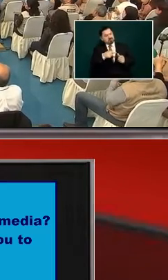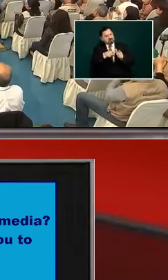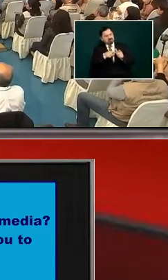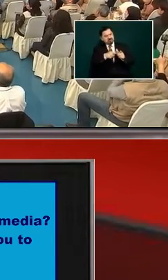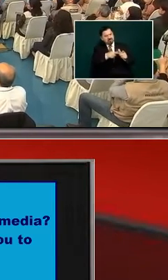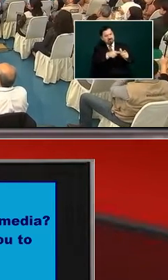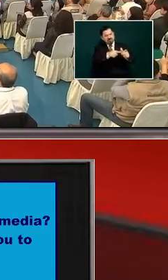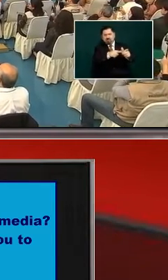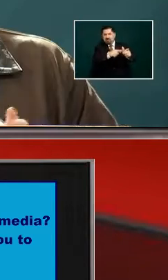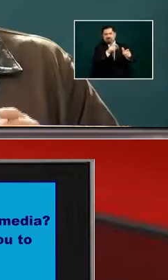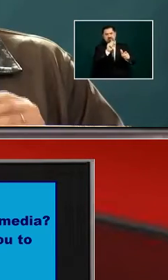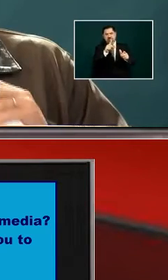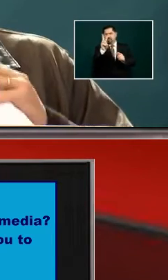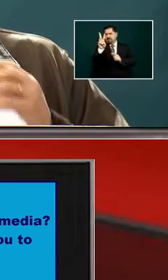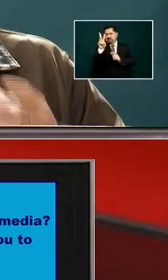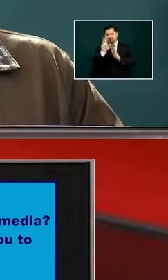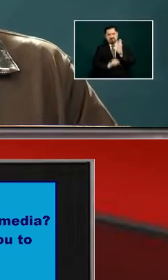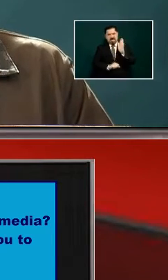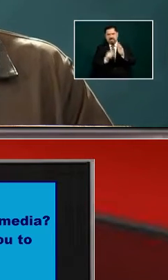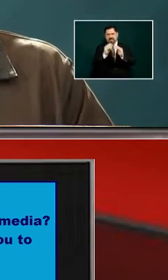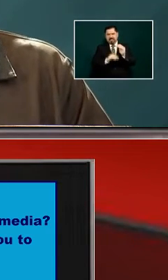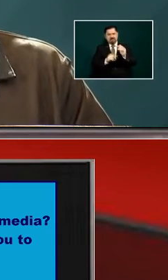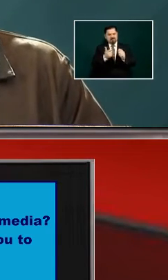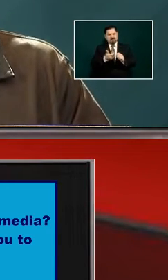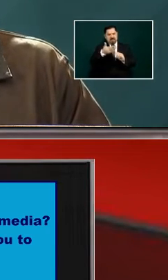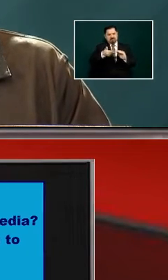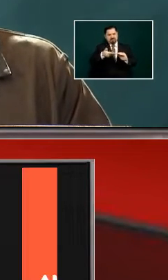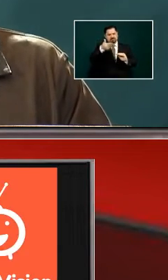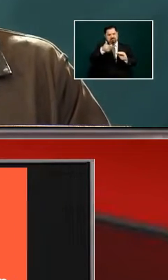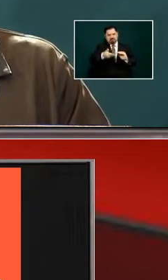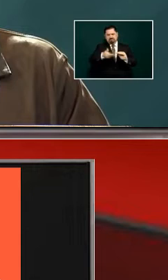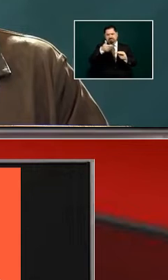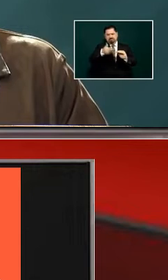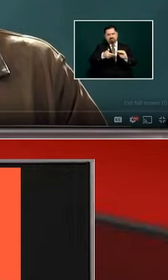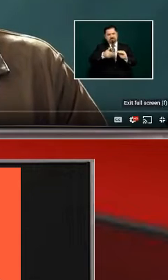this ability to to retain their prices